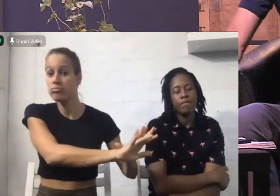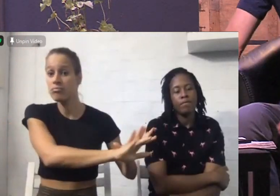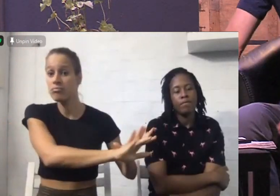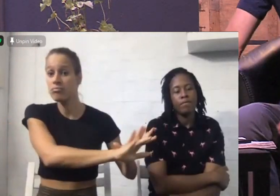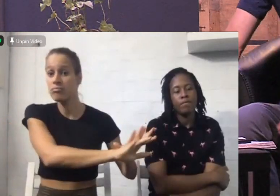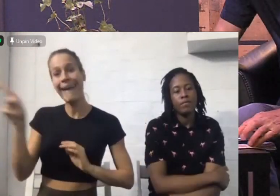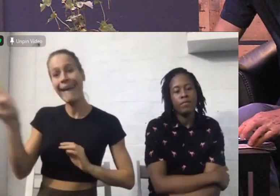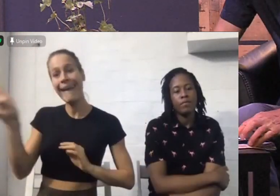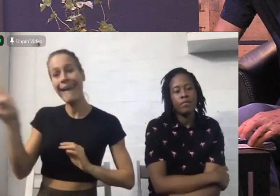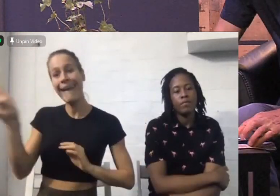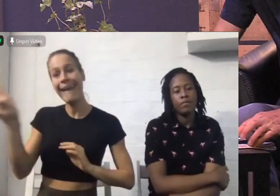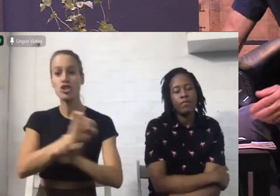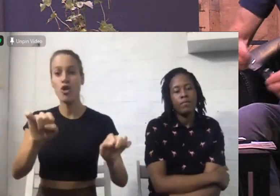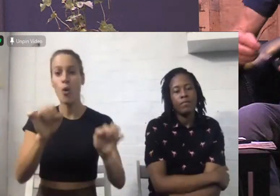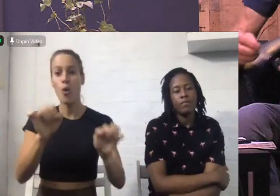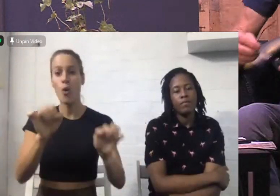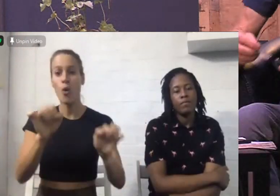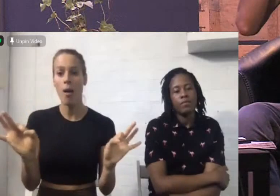praise the Lord